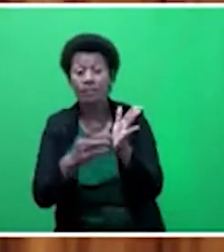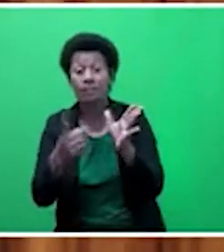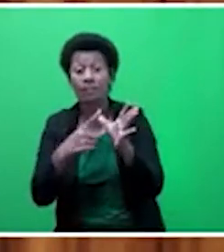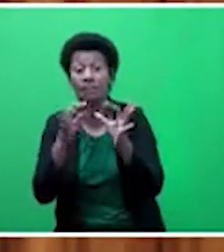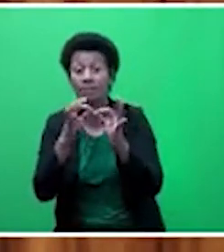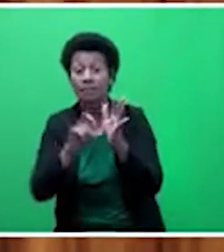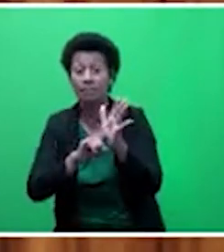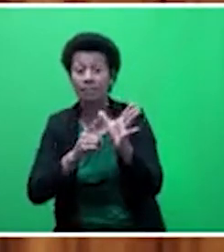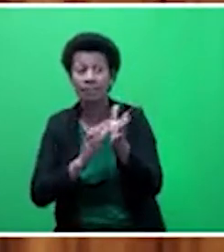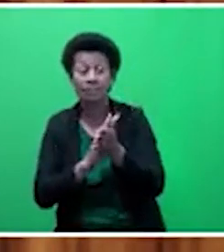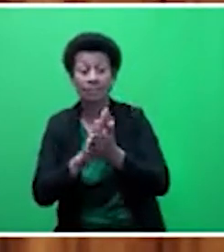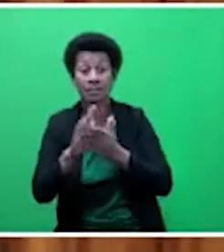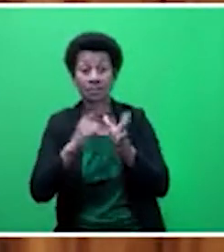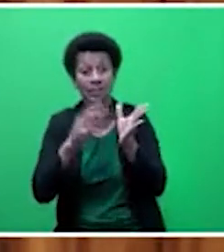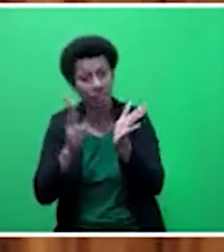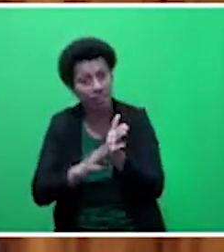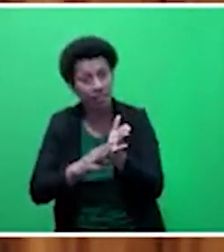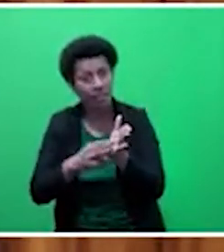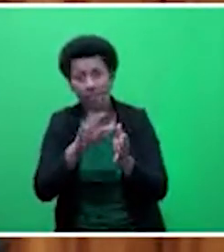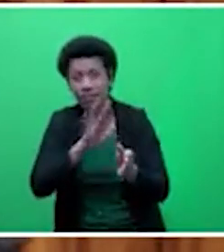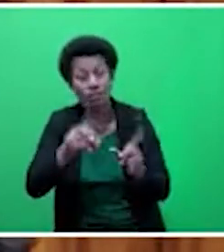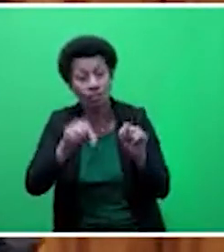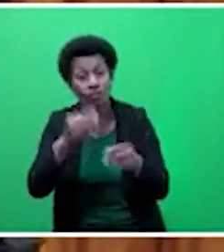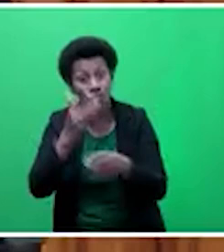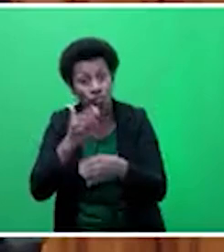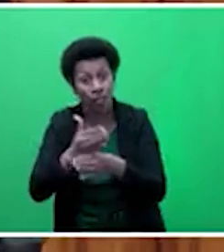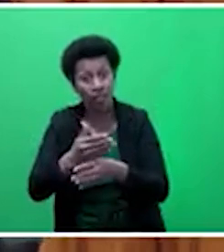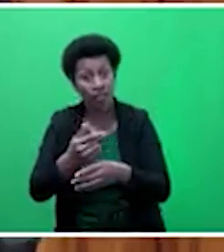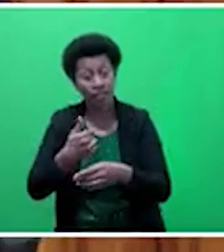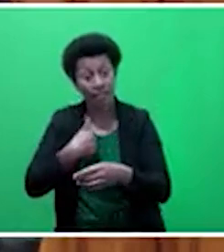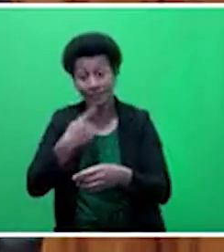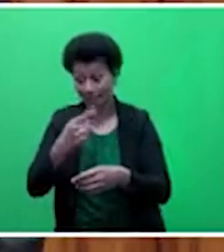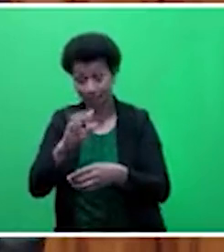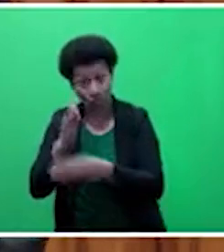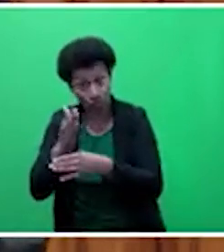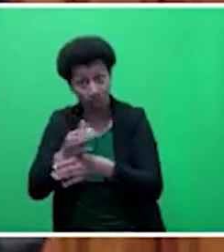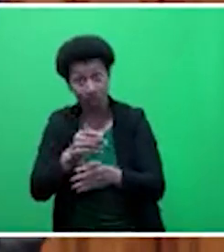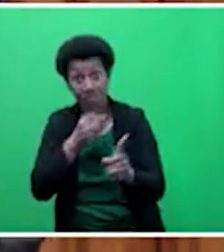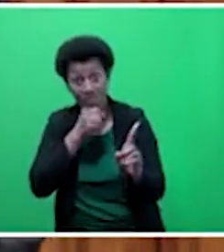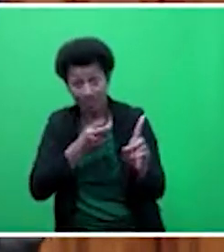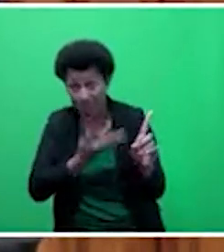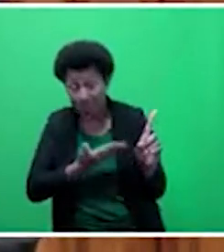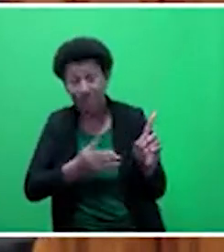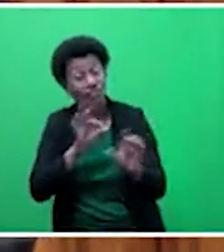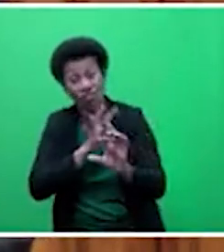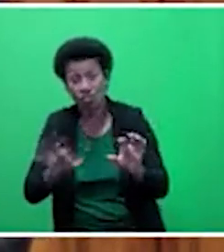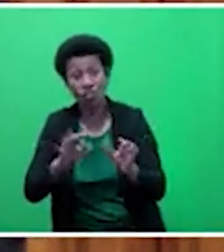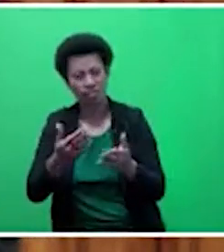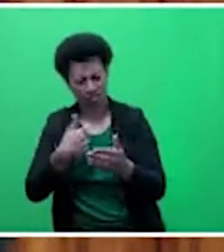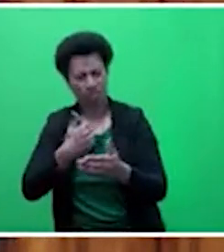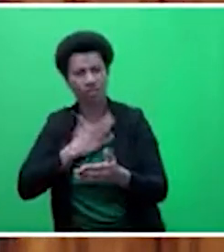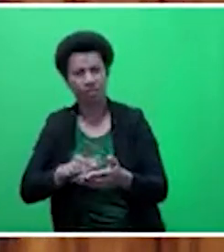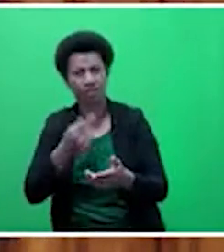said I don't envy his job. I said that this man sitting there, the Minister of Economy, he... he makes